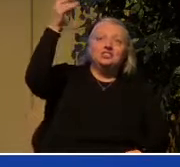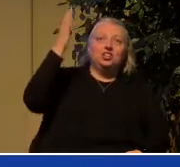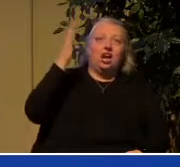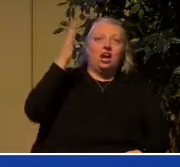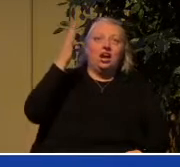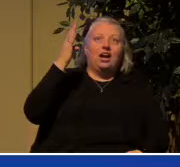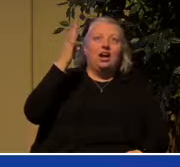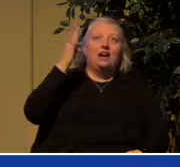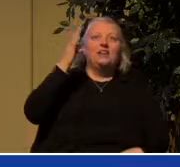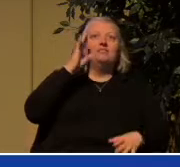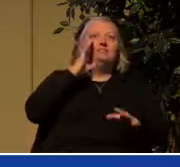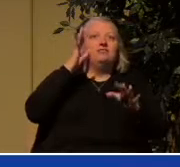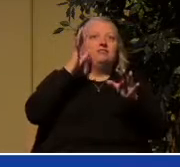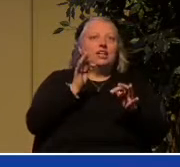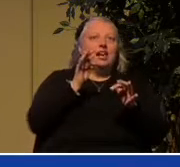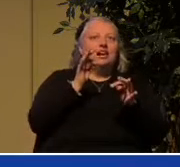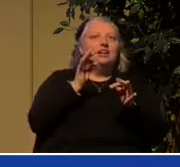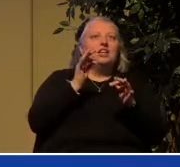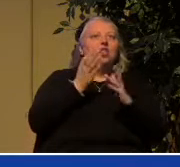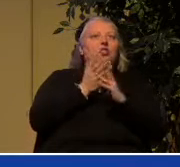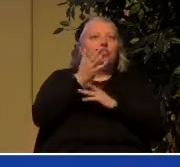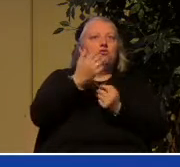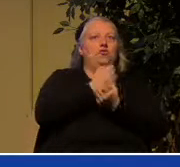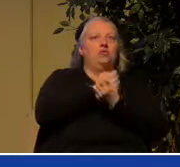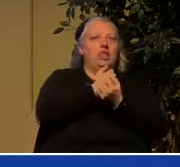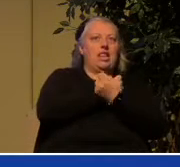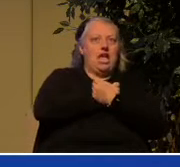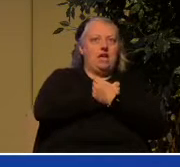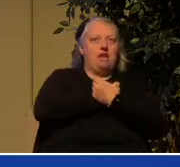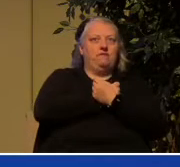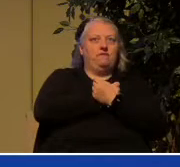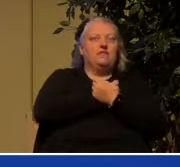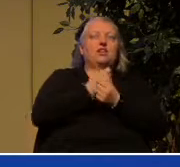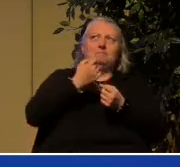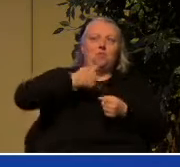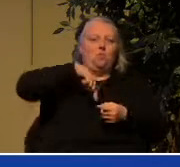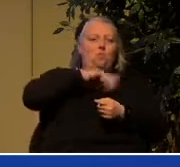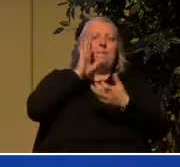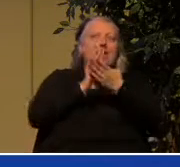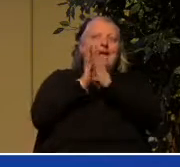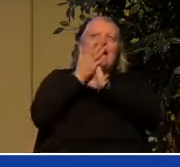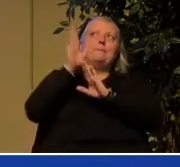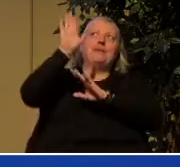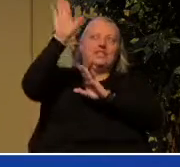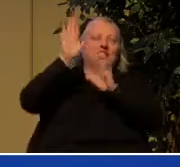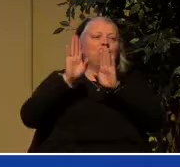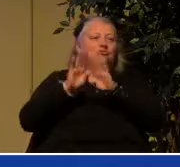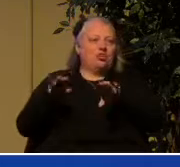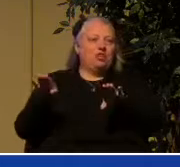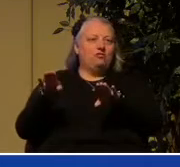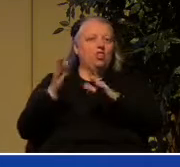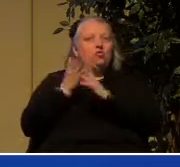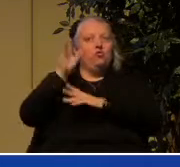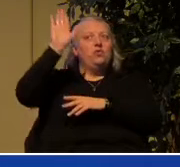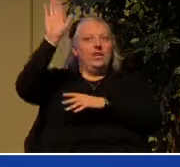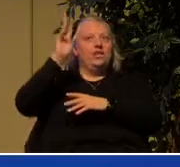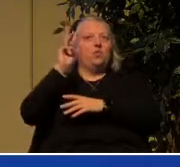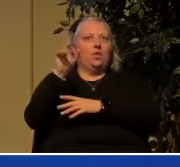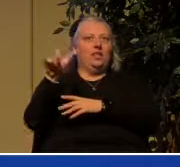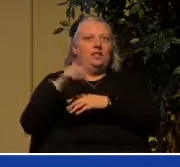Christ according to the purpose of his will and then 2nd Corinthians 1 21 22